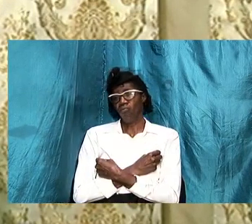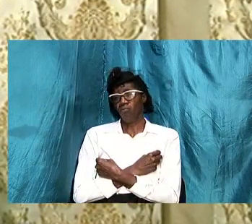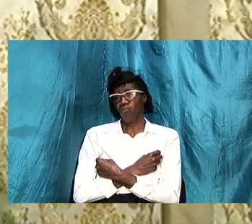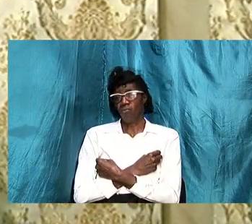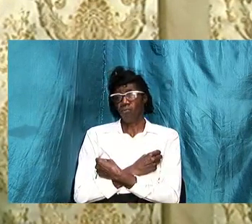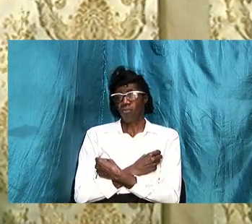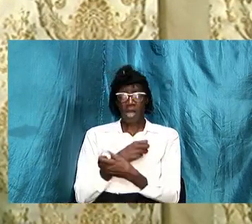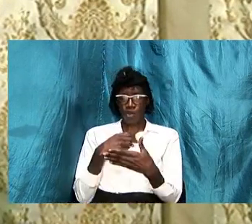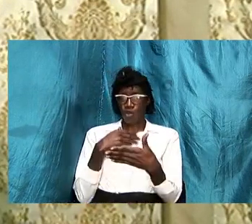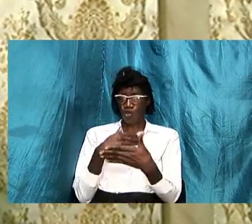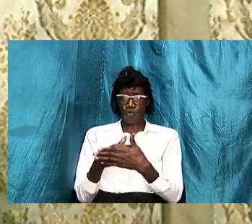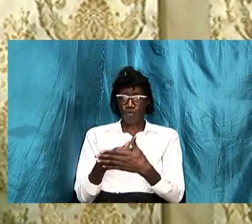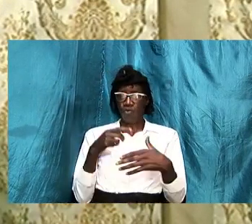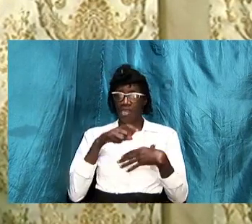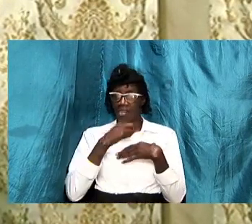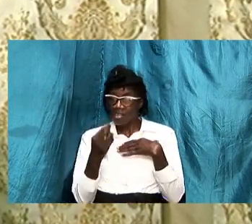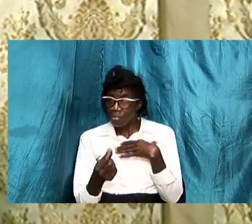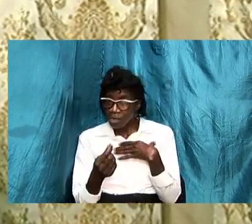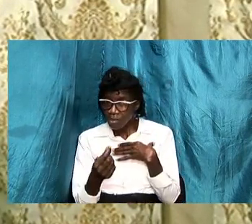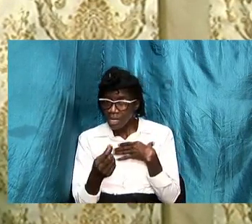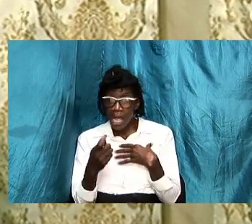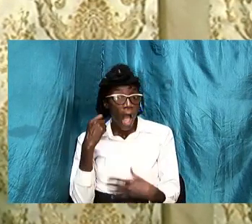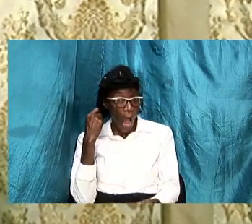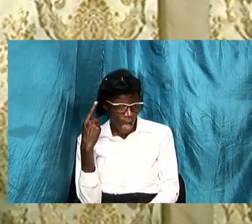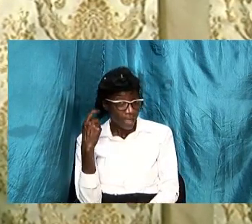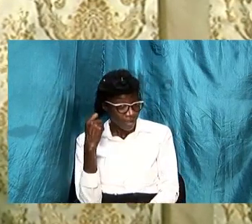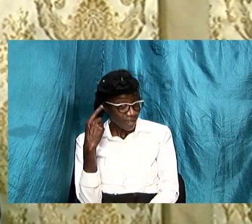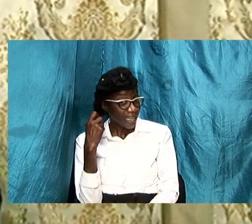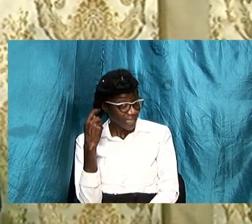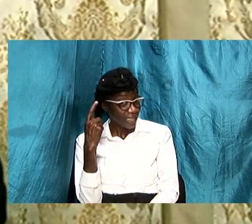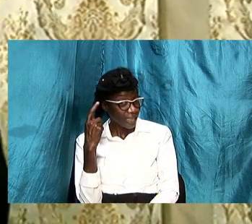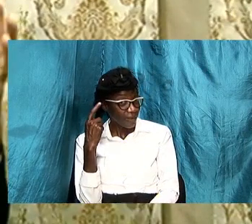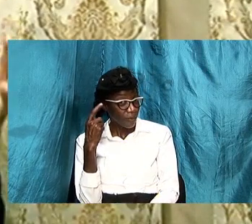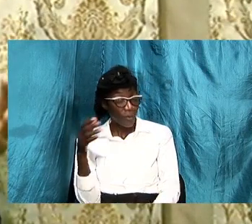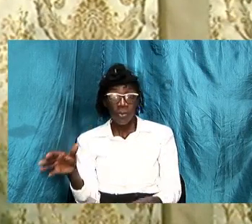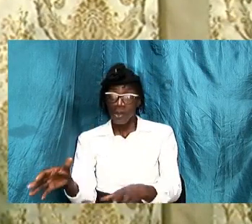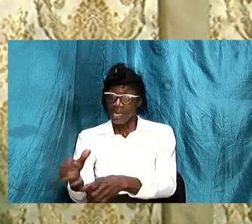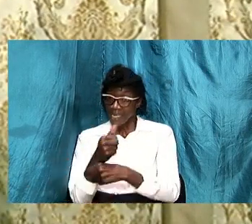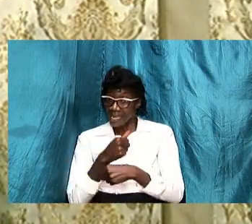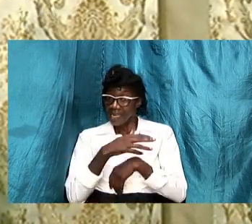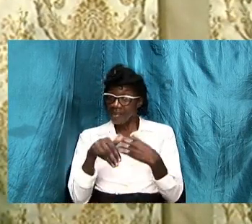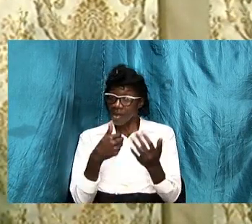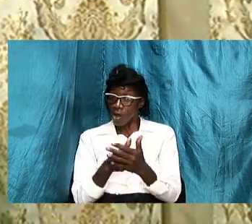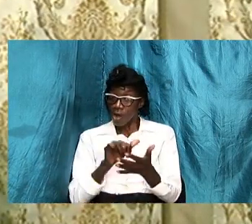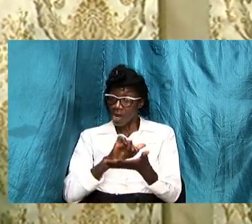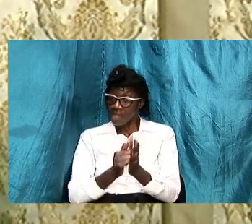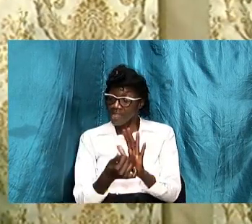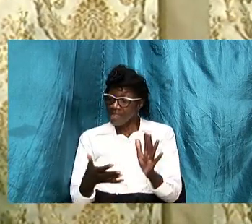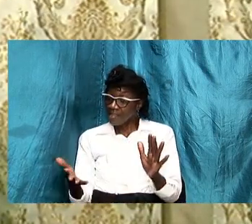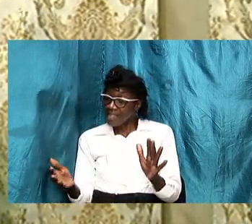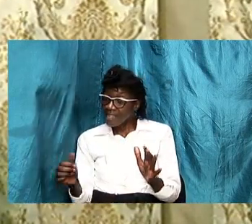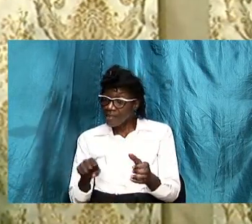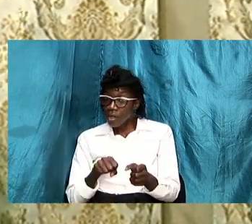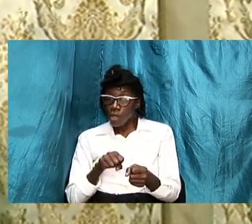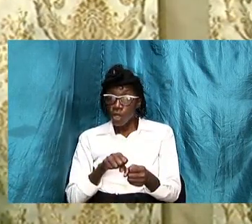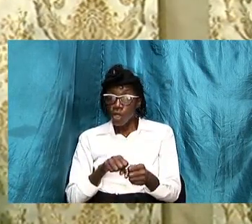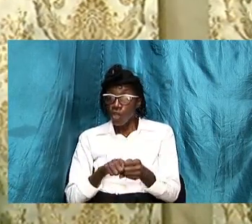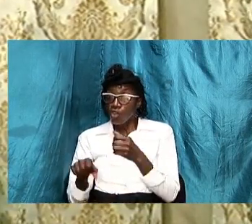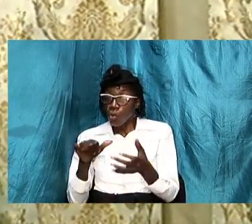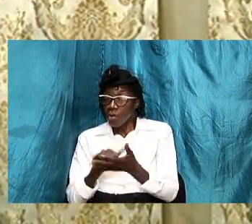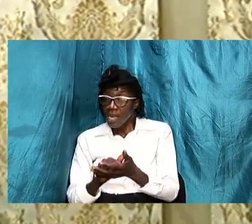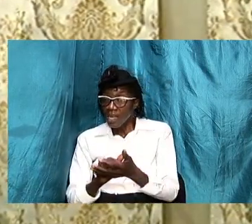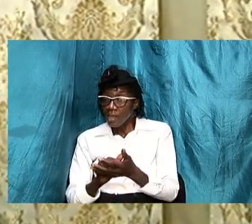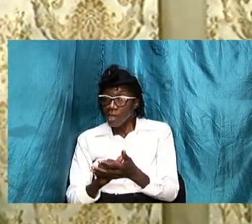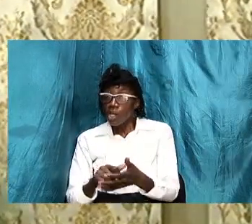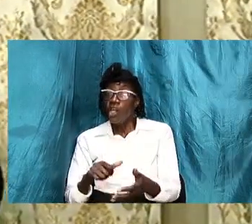closed spirited understanding you know take in all of these things so that when we not